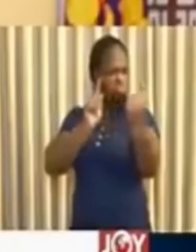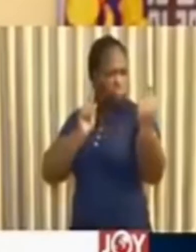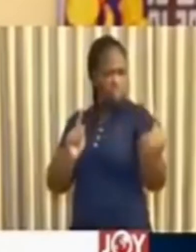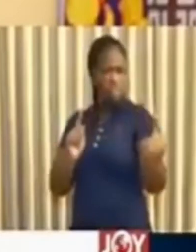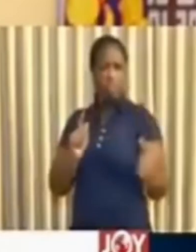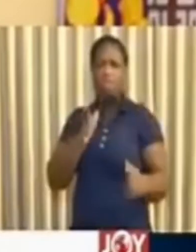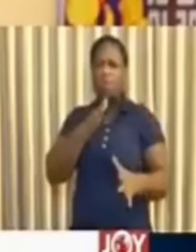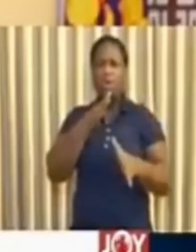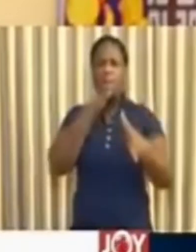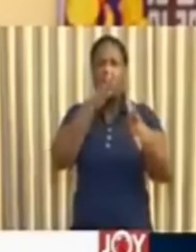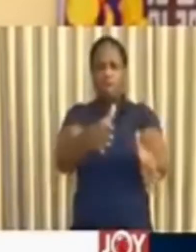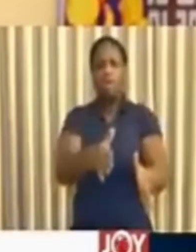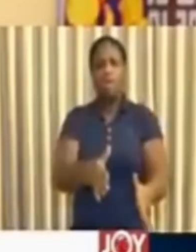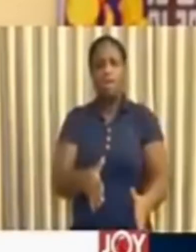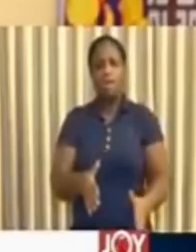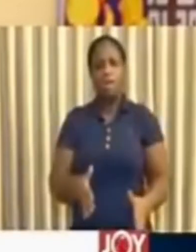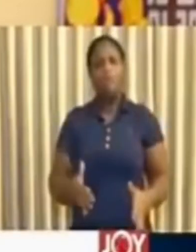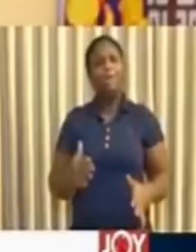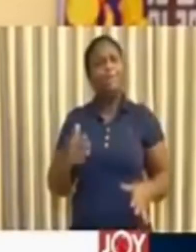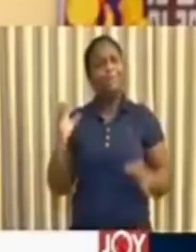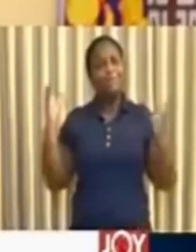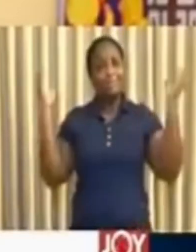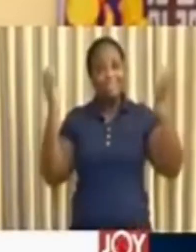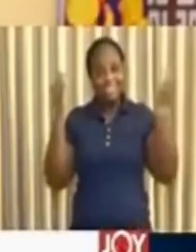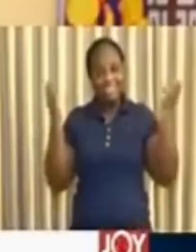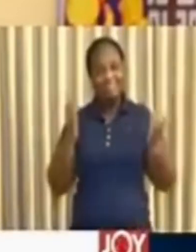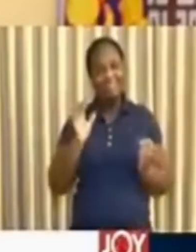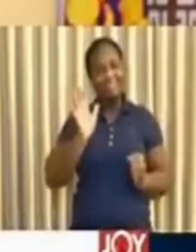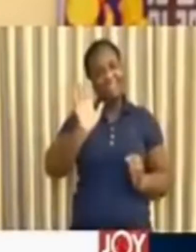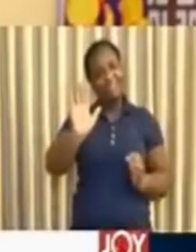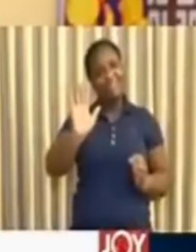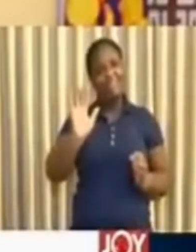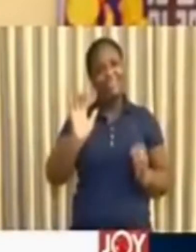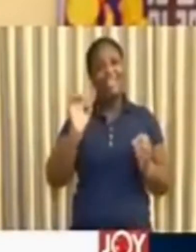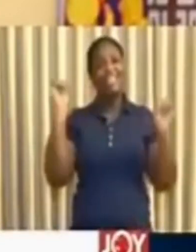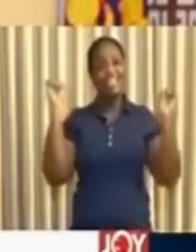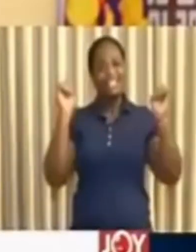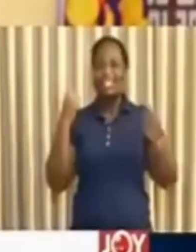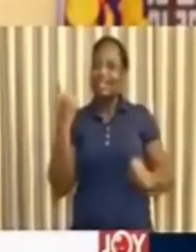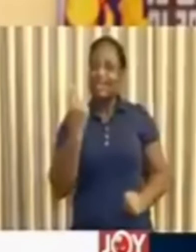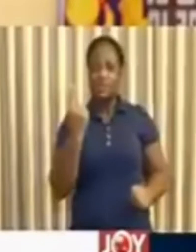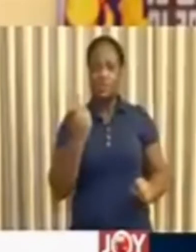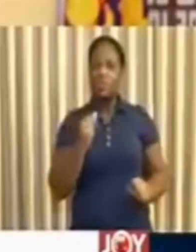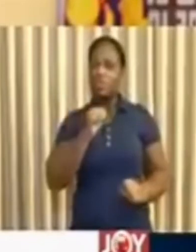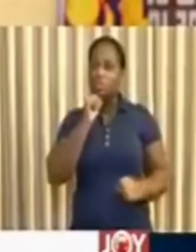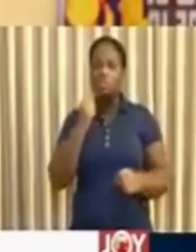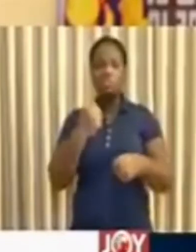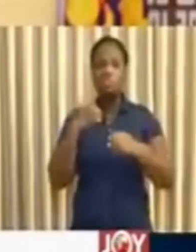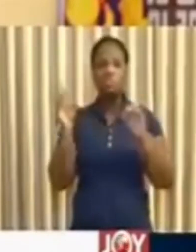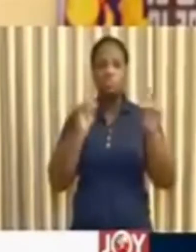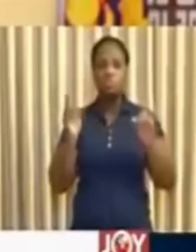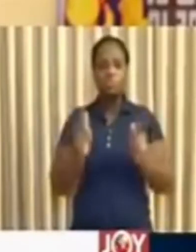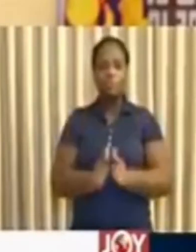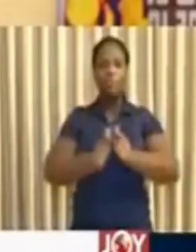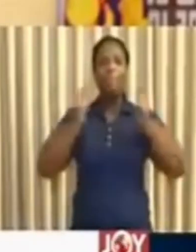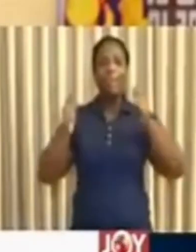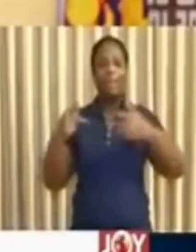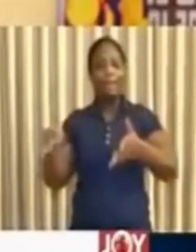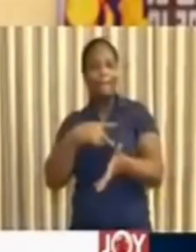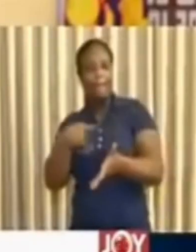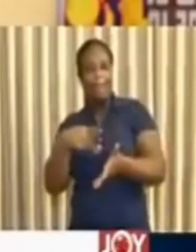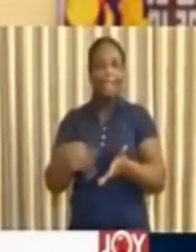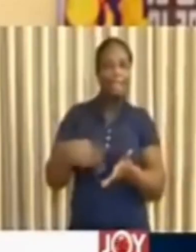and extended family, and celebrate this holiday apart. Do not host a big family gathering, and